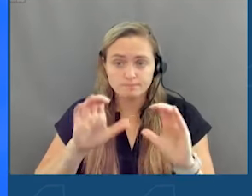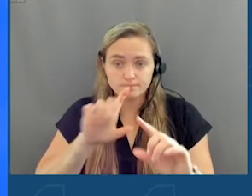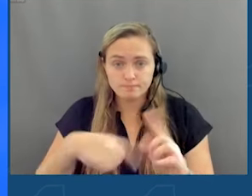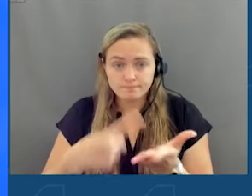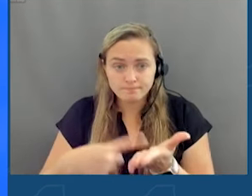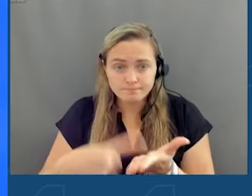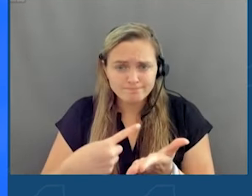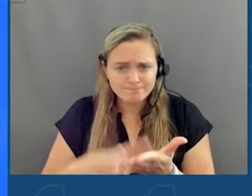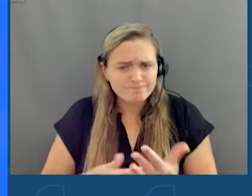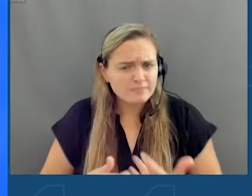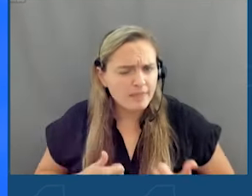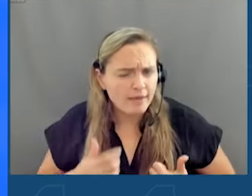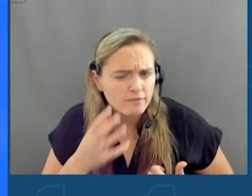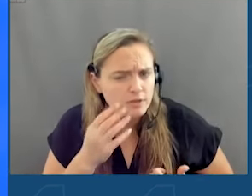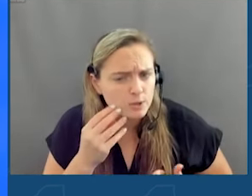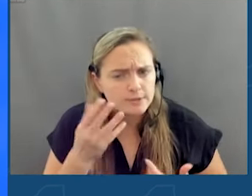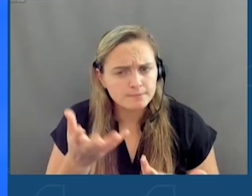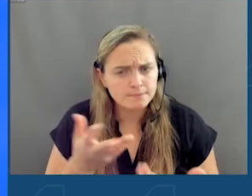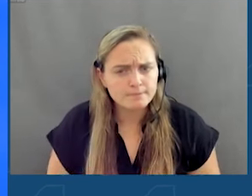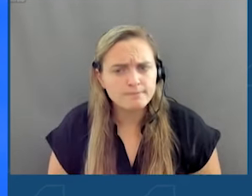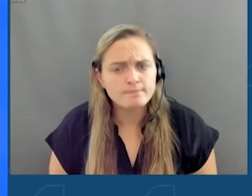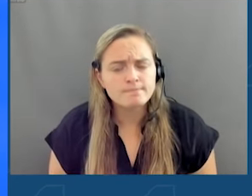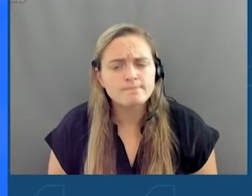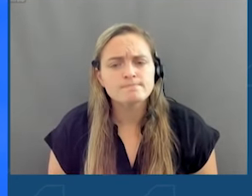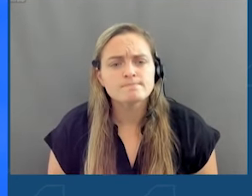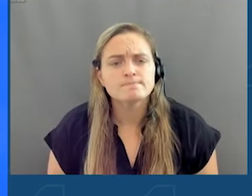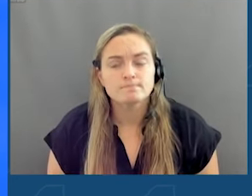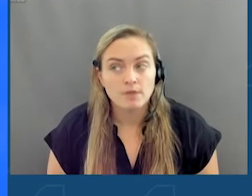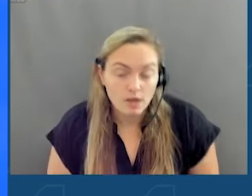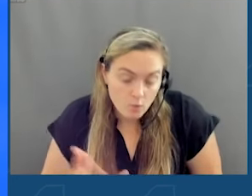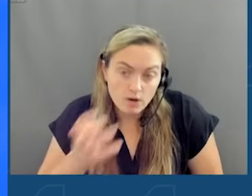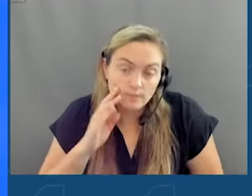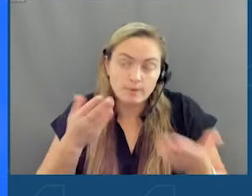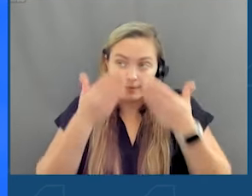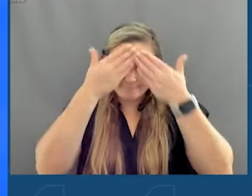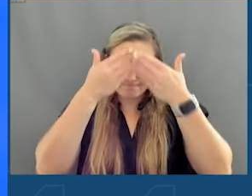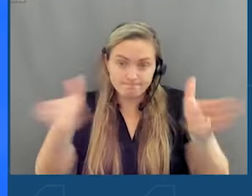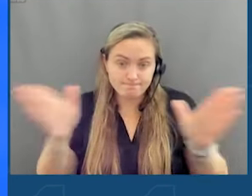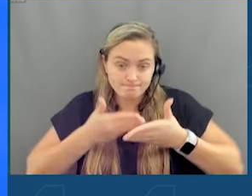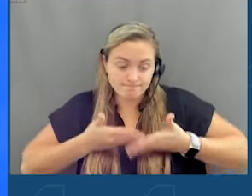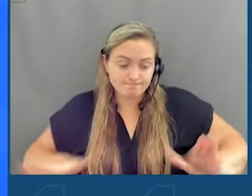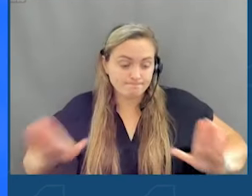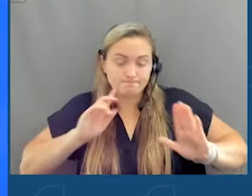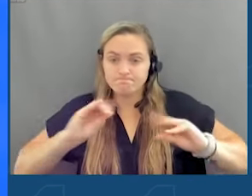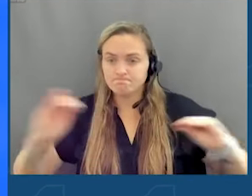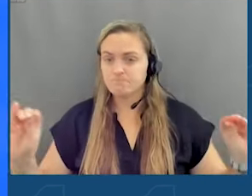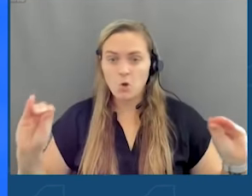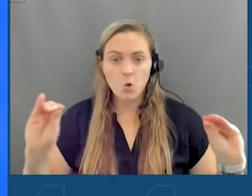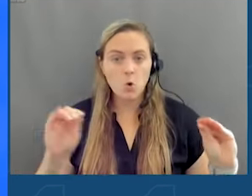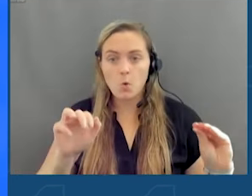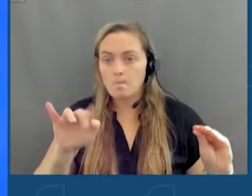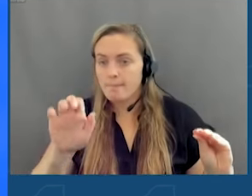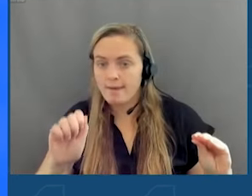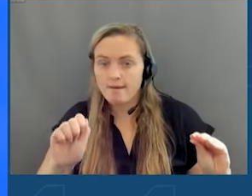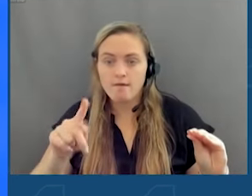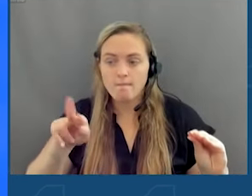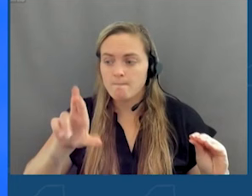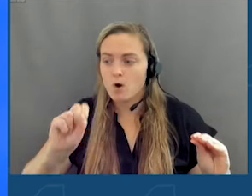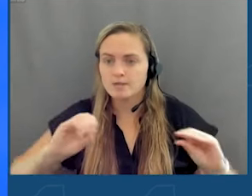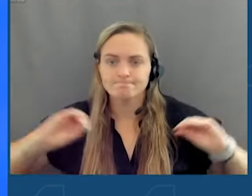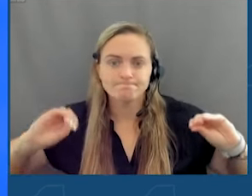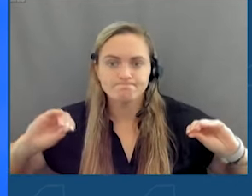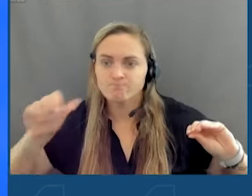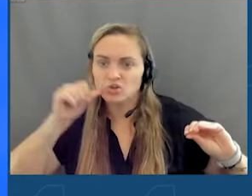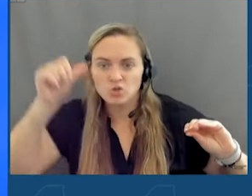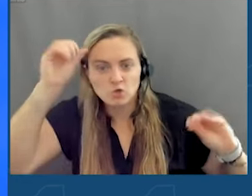life was like. And I wanted them to be very candid in telling their stories. No press in the room. No other adults, just us. Just